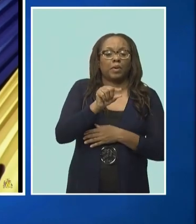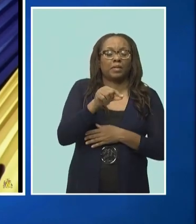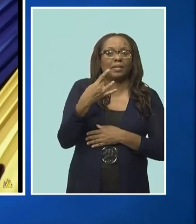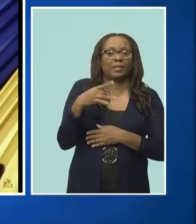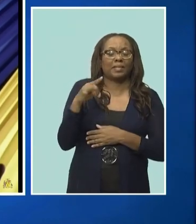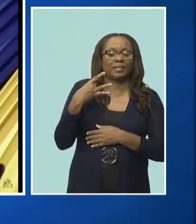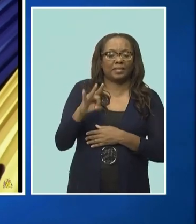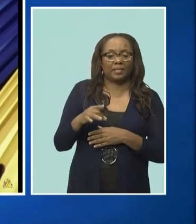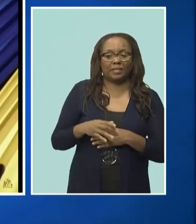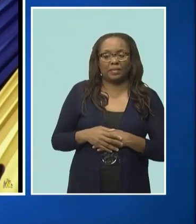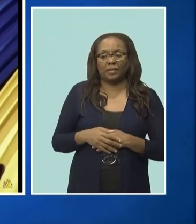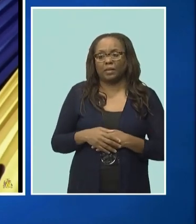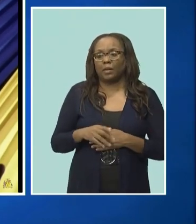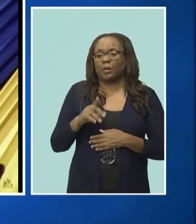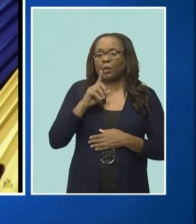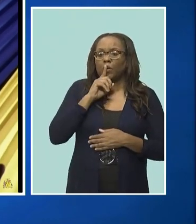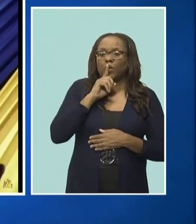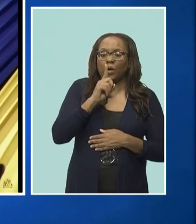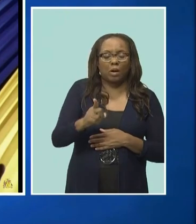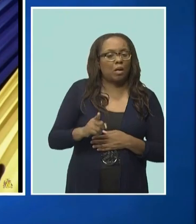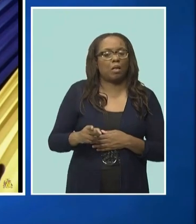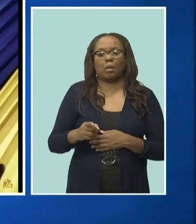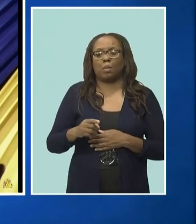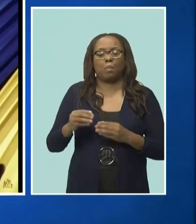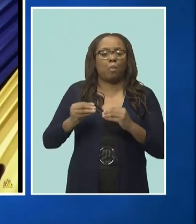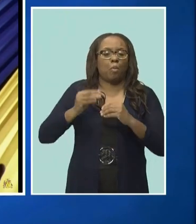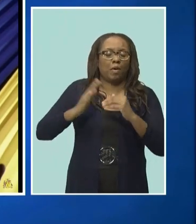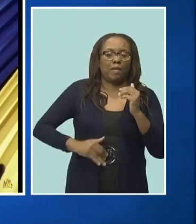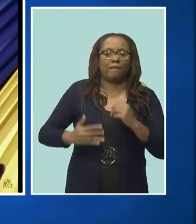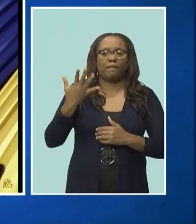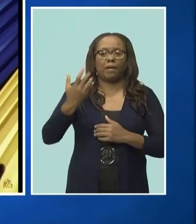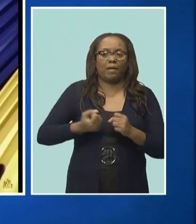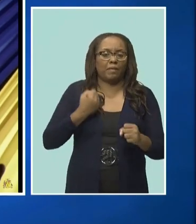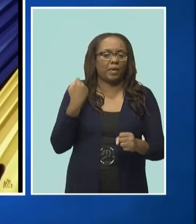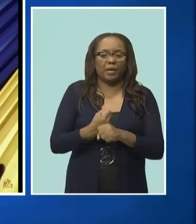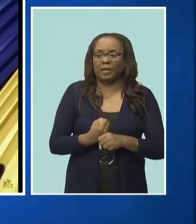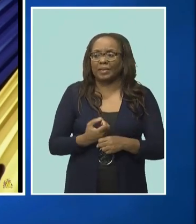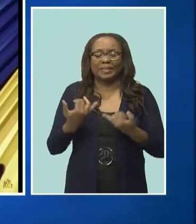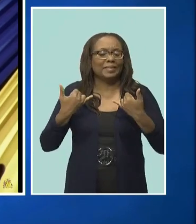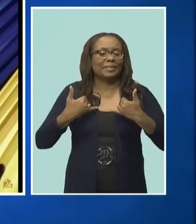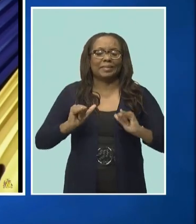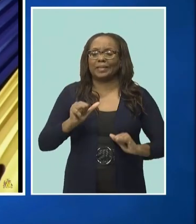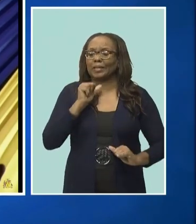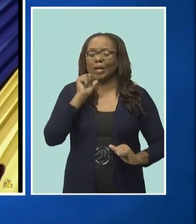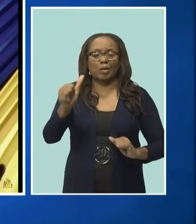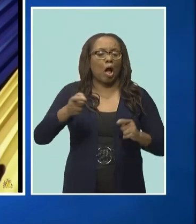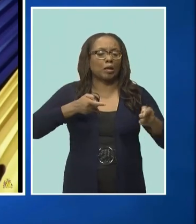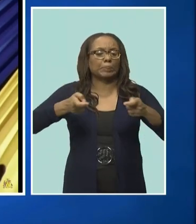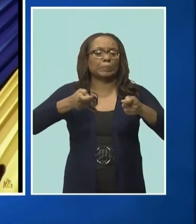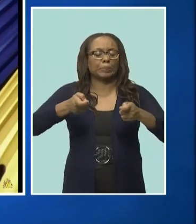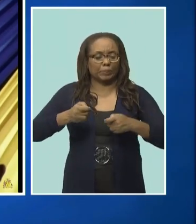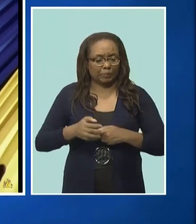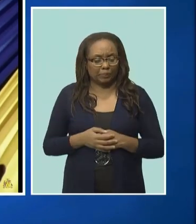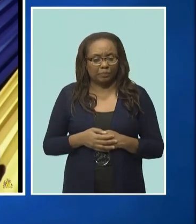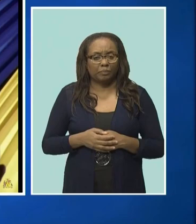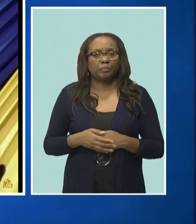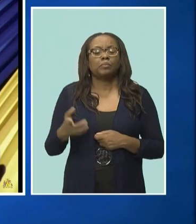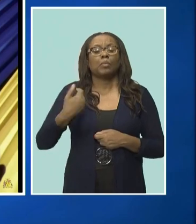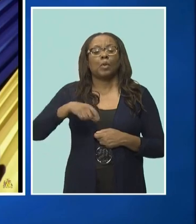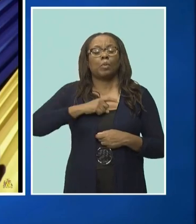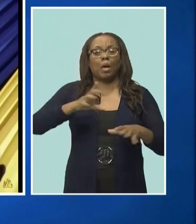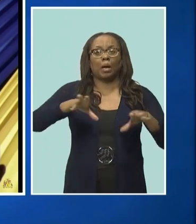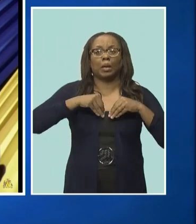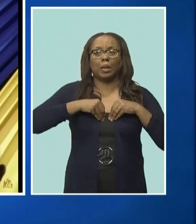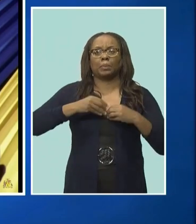other words, are longer than five years. In addition, we also accept that our ability